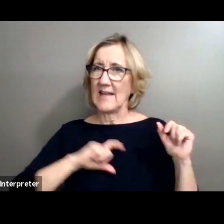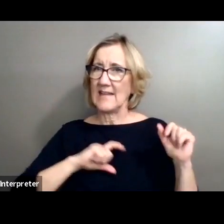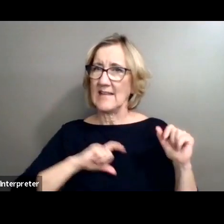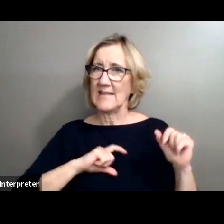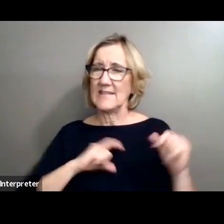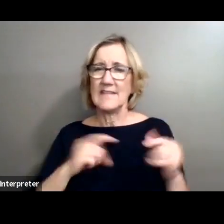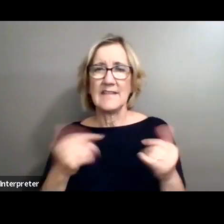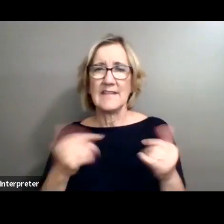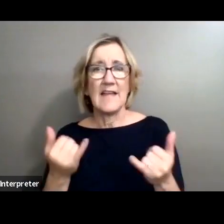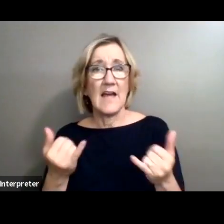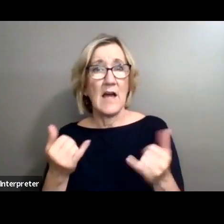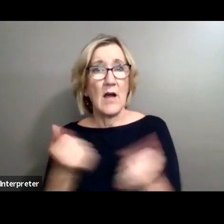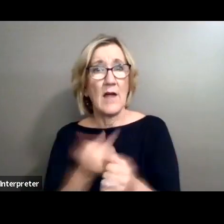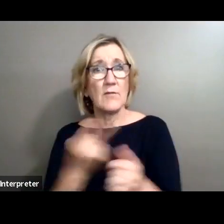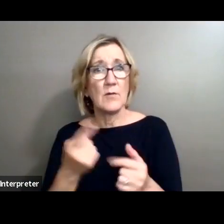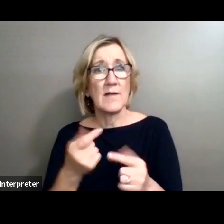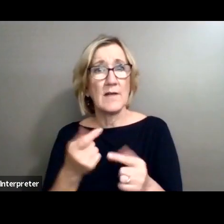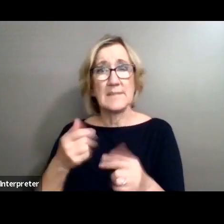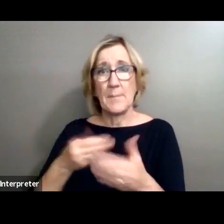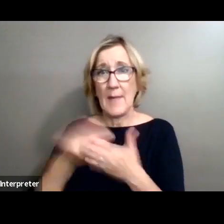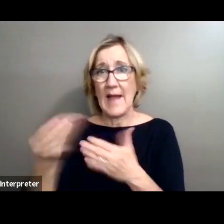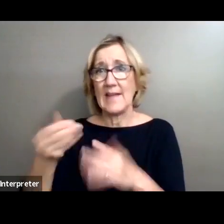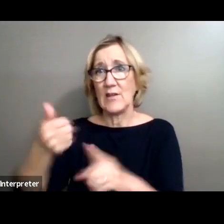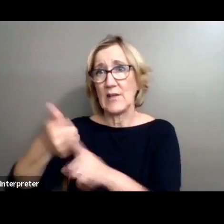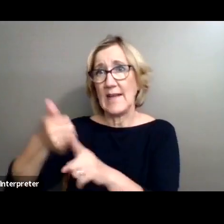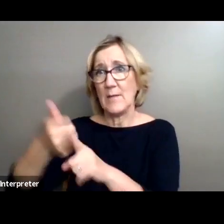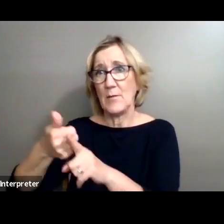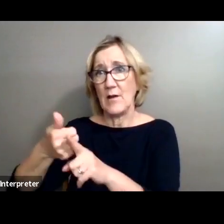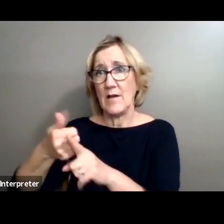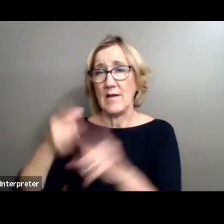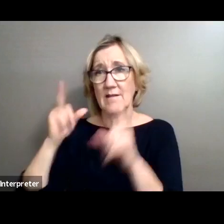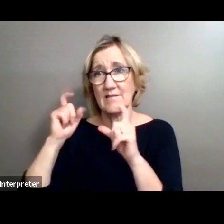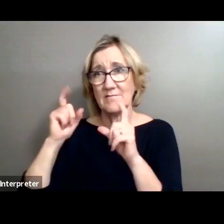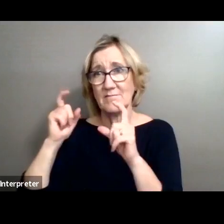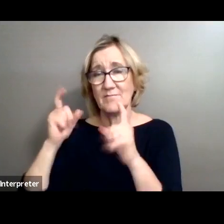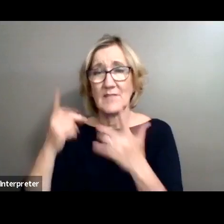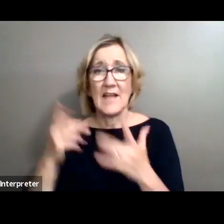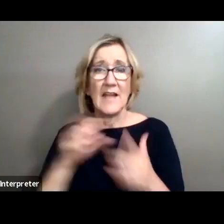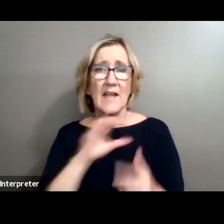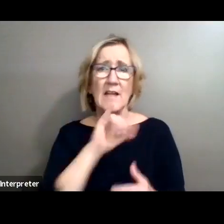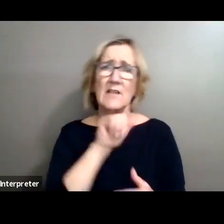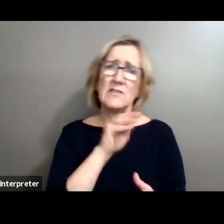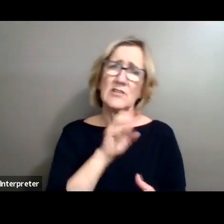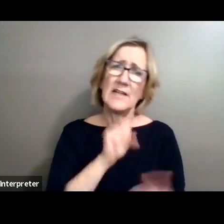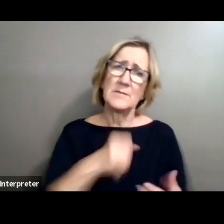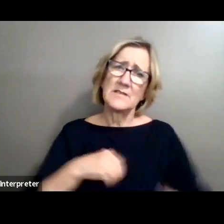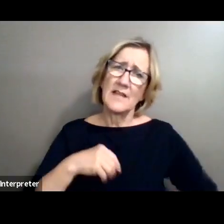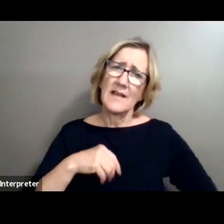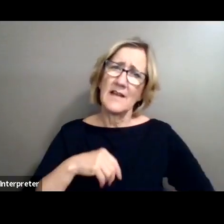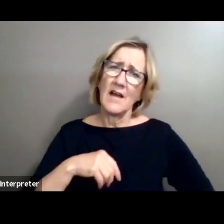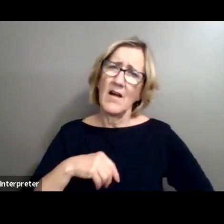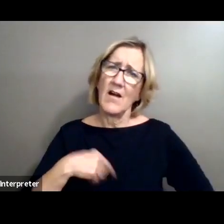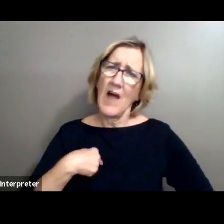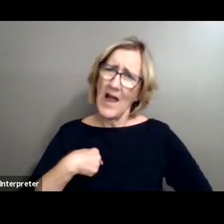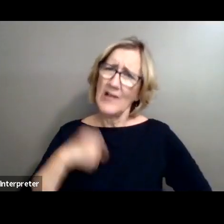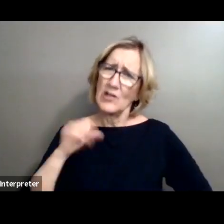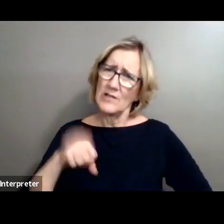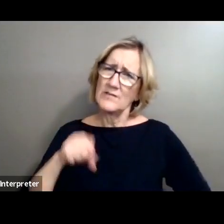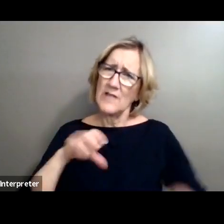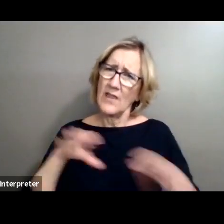here's them. Everyone's getting their own camera. See? He has his own camera. And James is like, man, I could have took those photos.